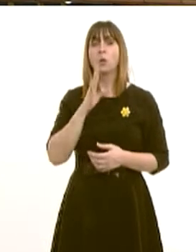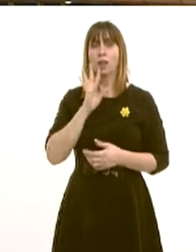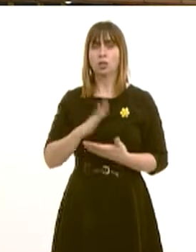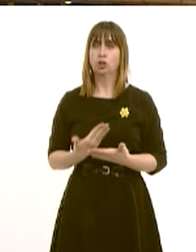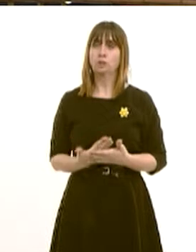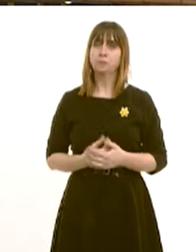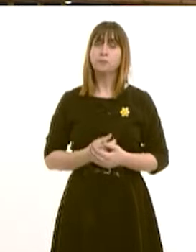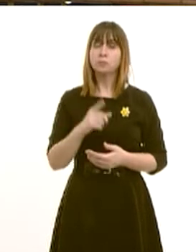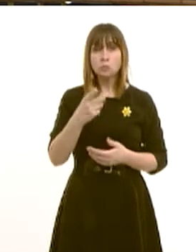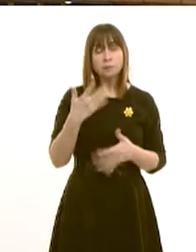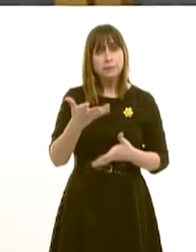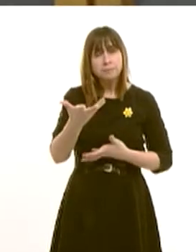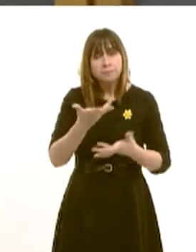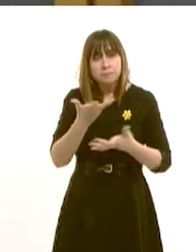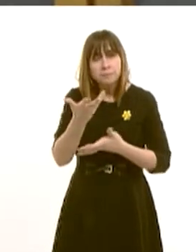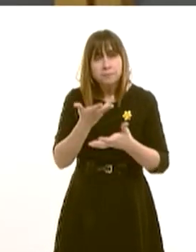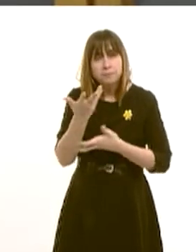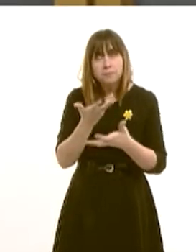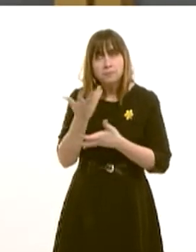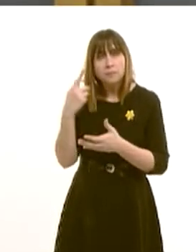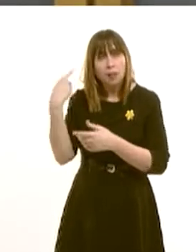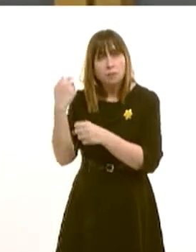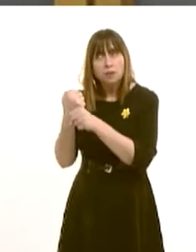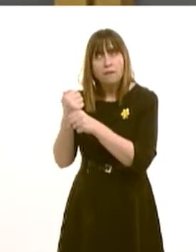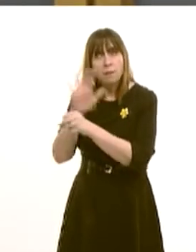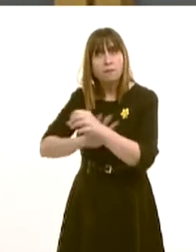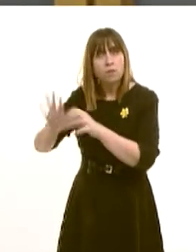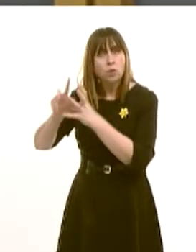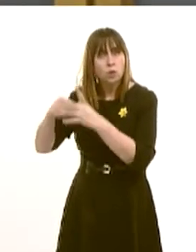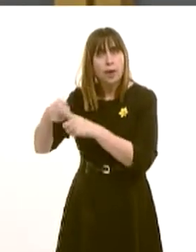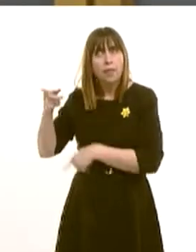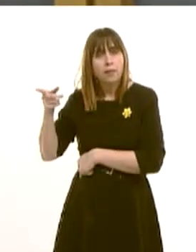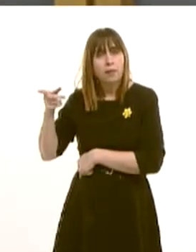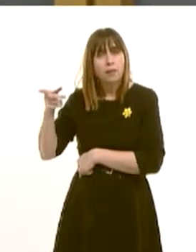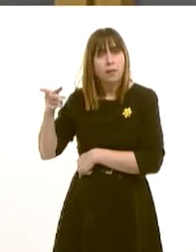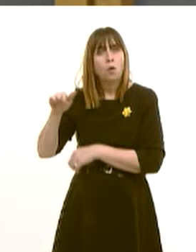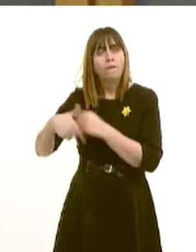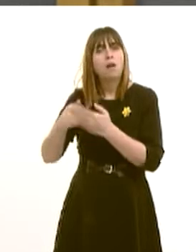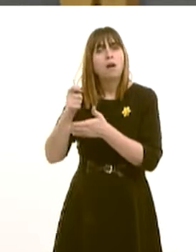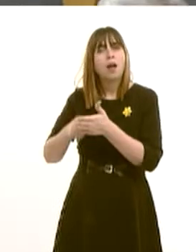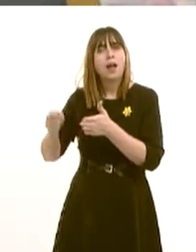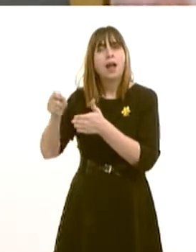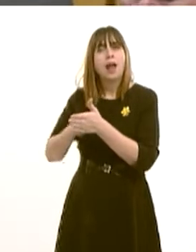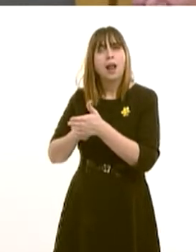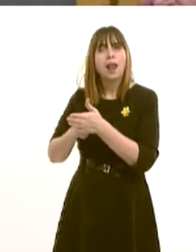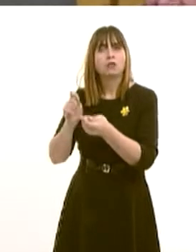What discussions has the First Minister had with the UK Government regarding electoral reorganisation?